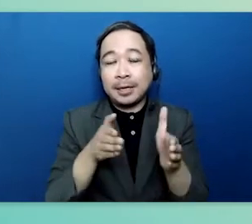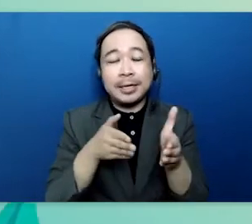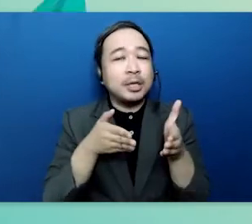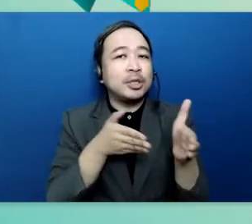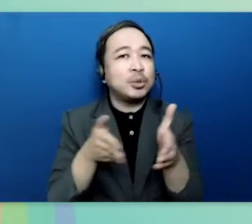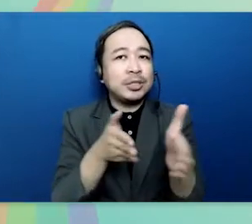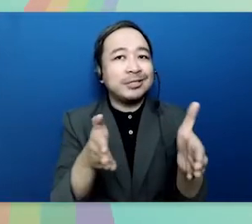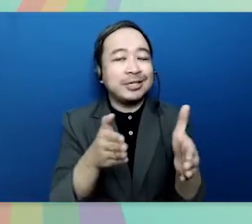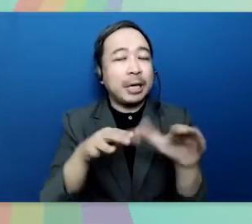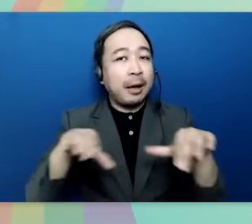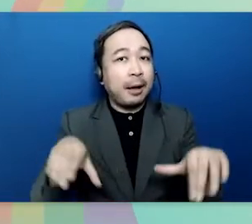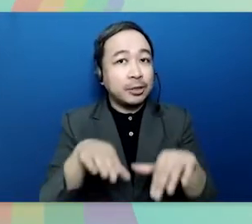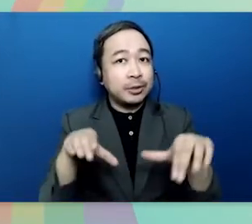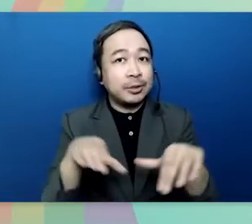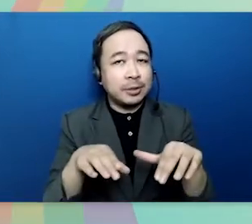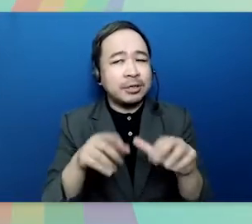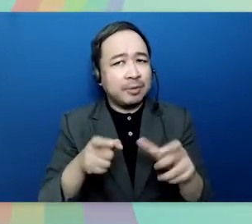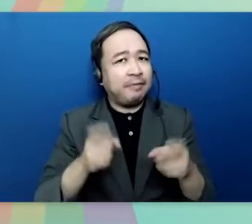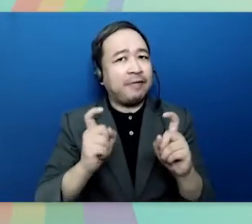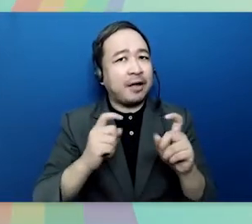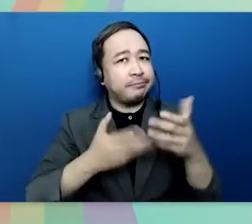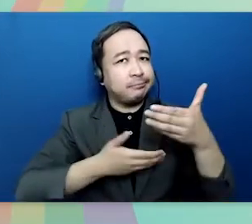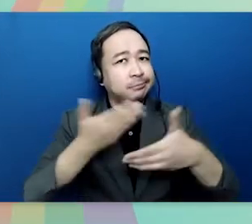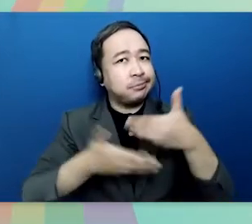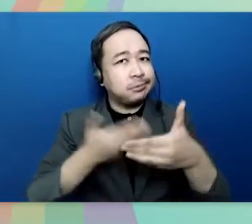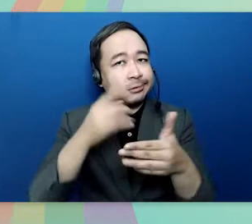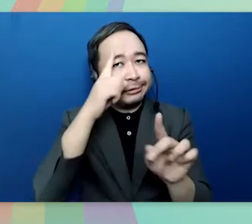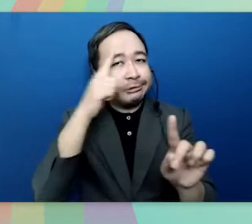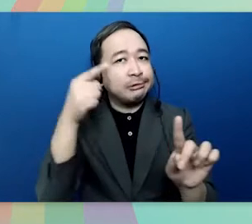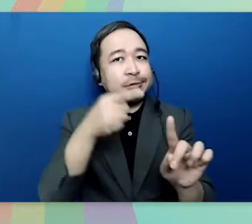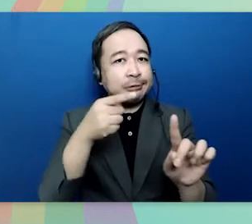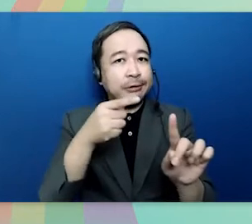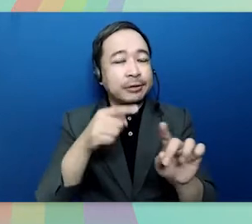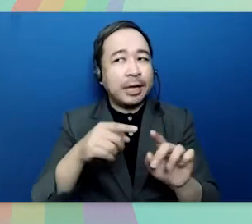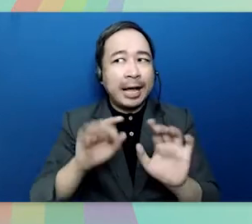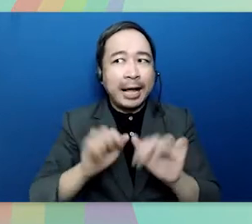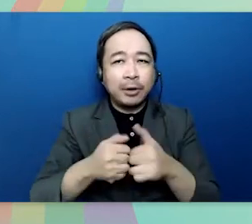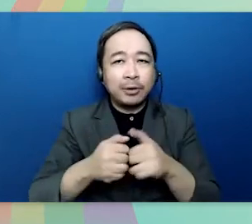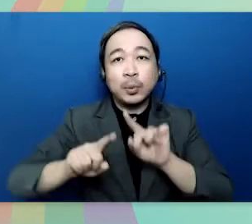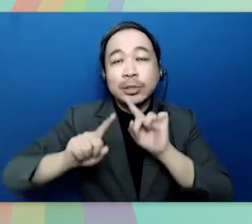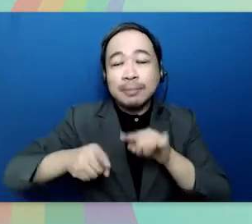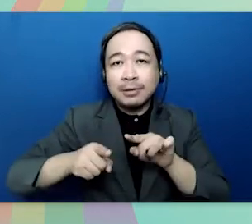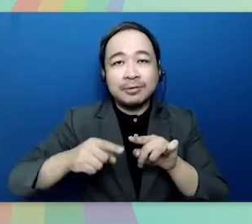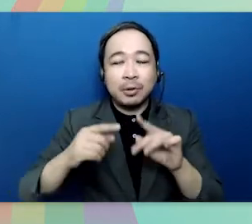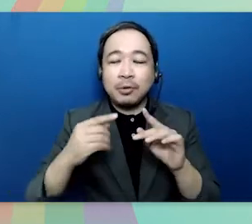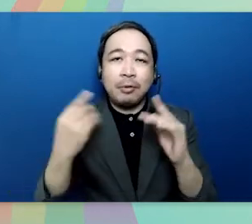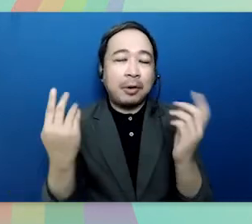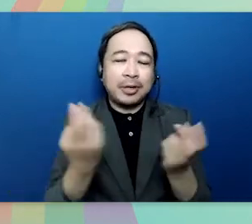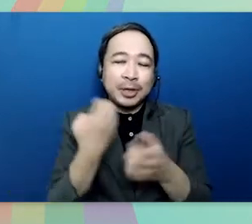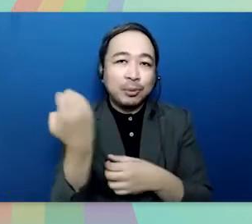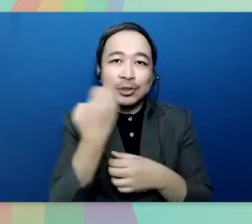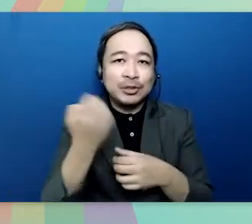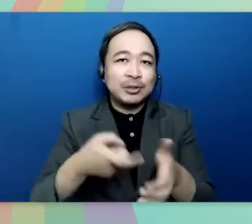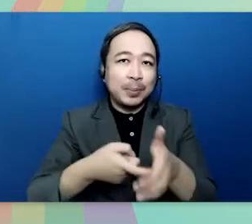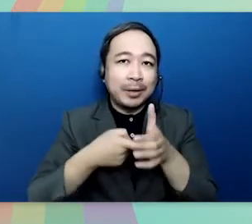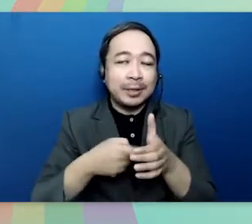plan strategic actions we have also hastened you know the goals to quickly respond to the urgent demands